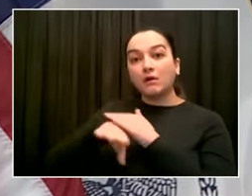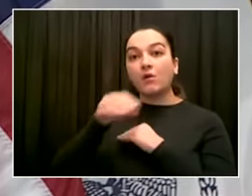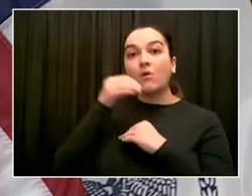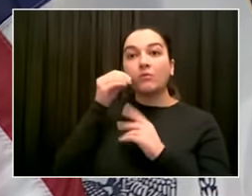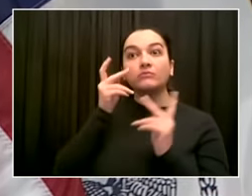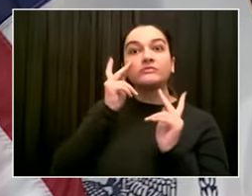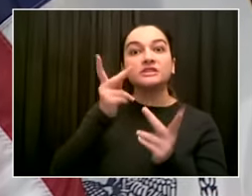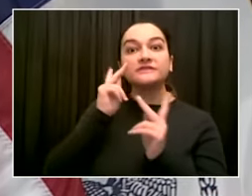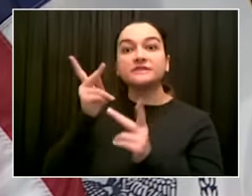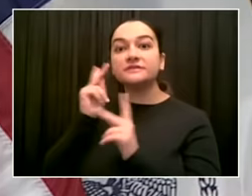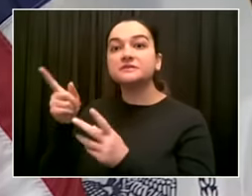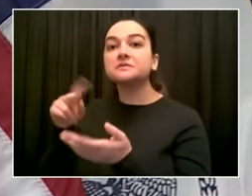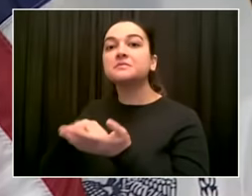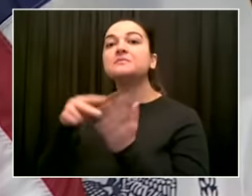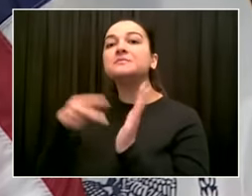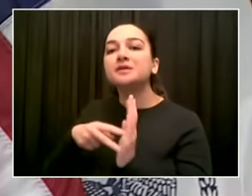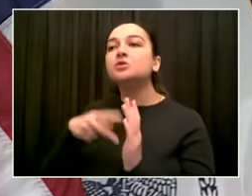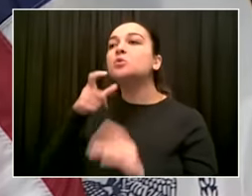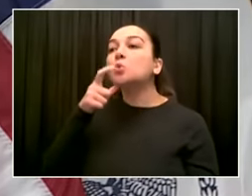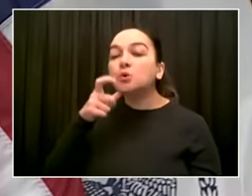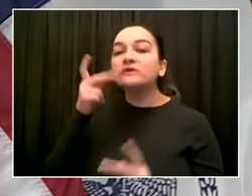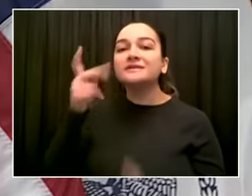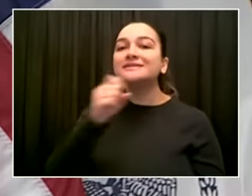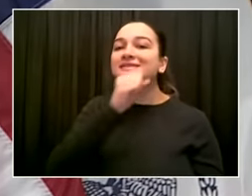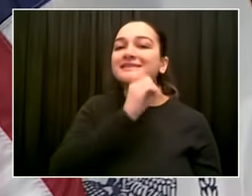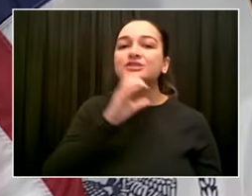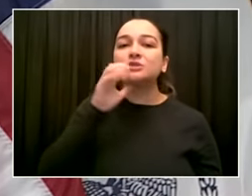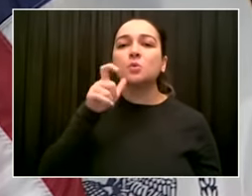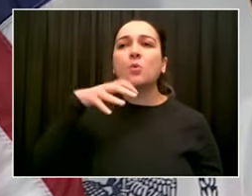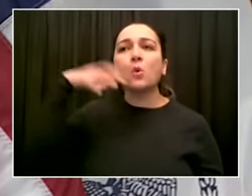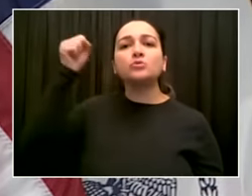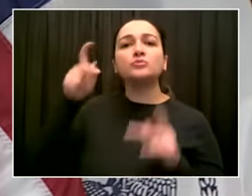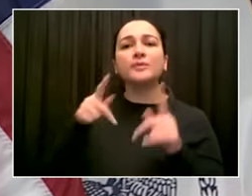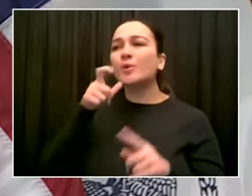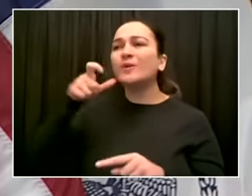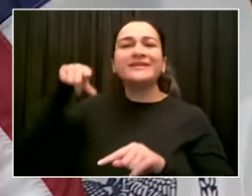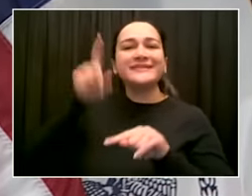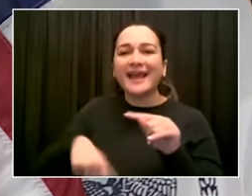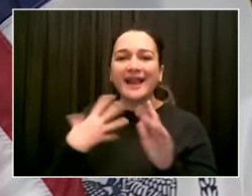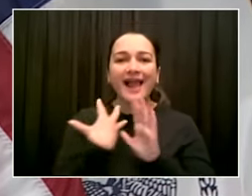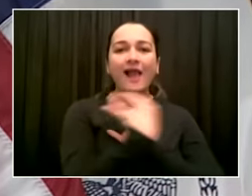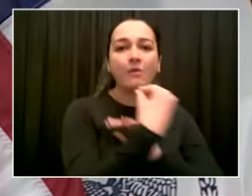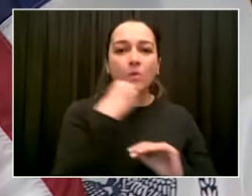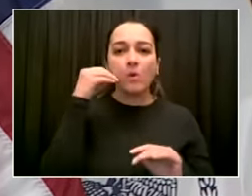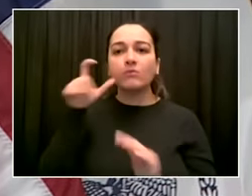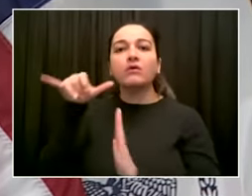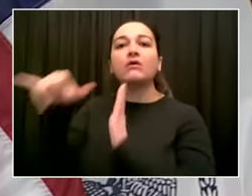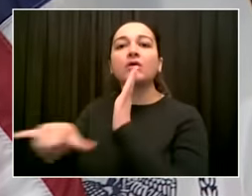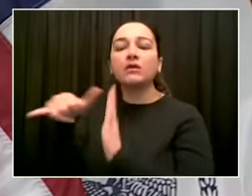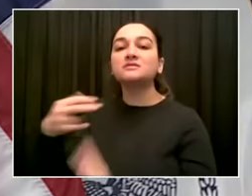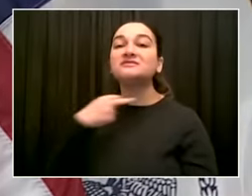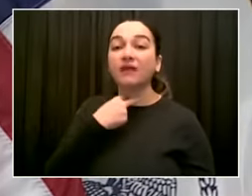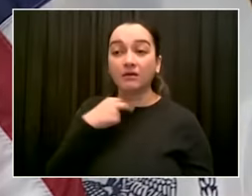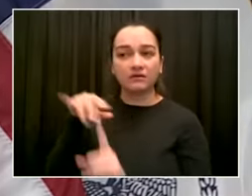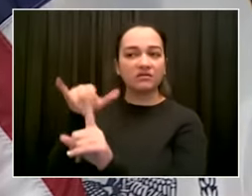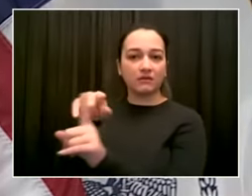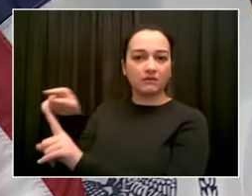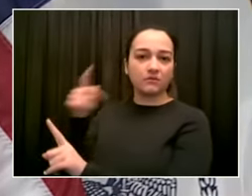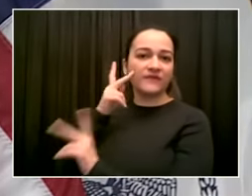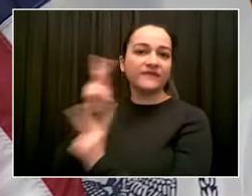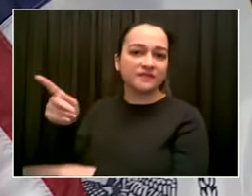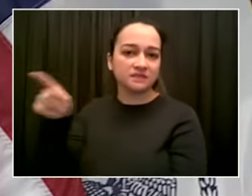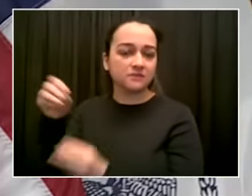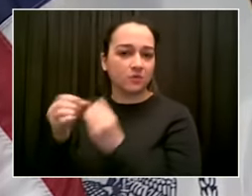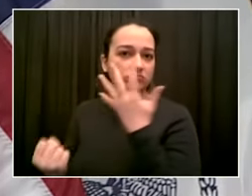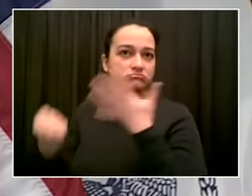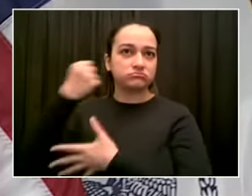because clearly the best way to distribute vaccine is in vaccine centers, except if someone literally can't get to one. So that's where we